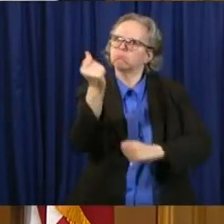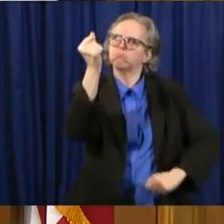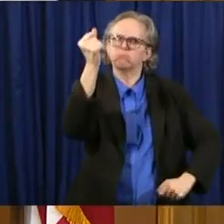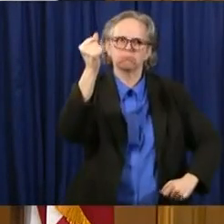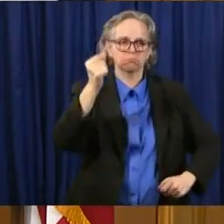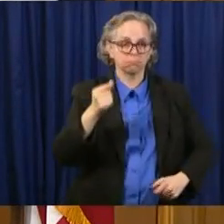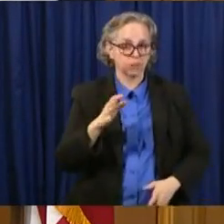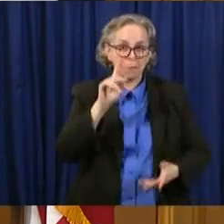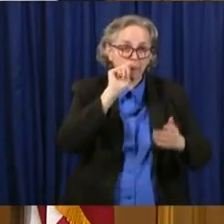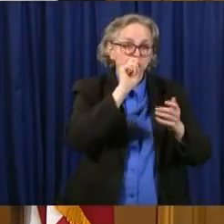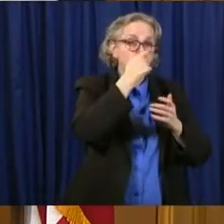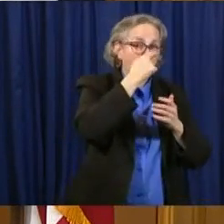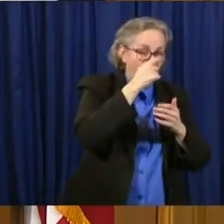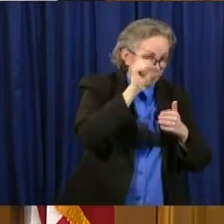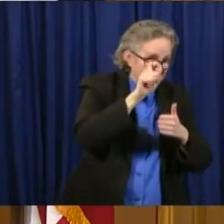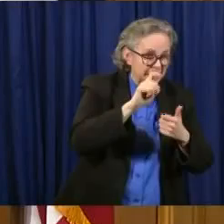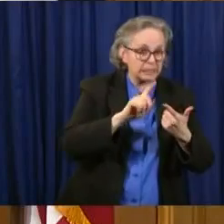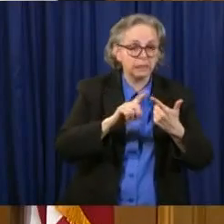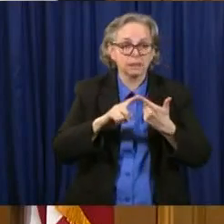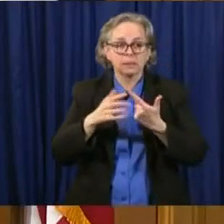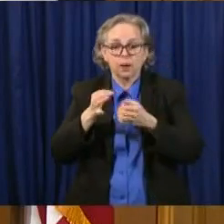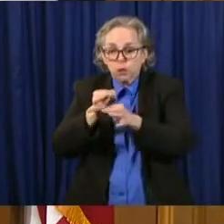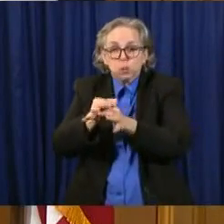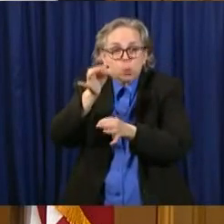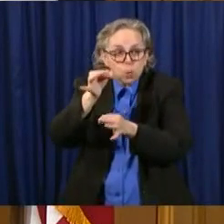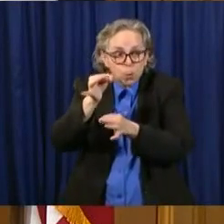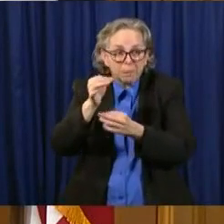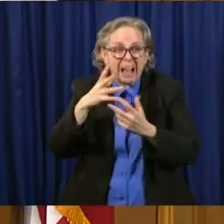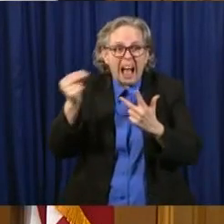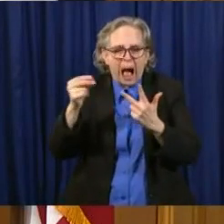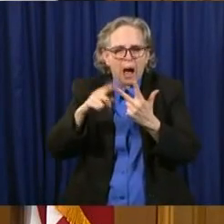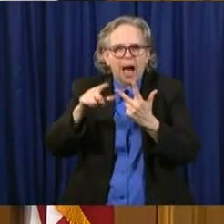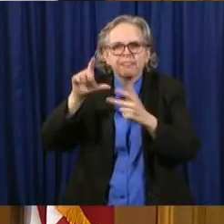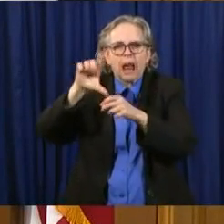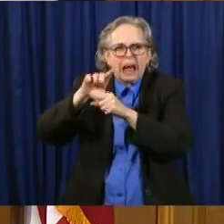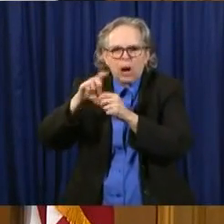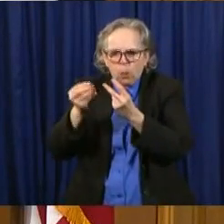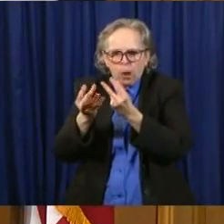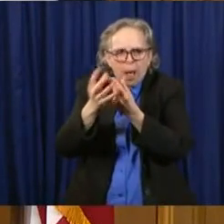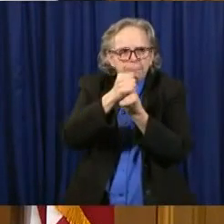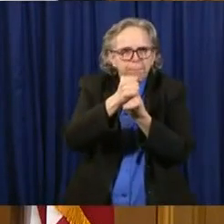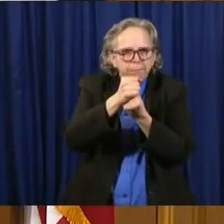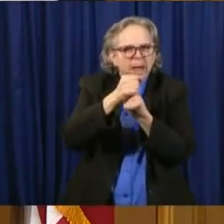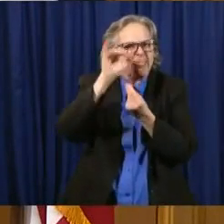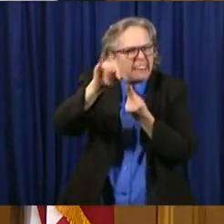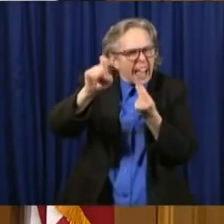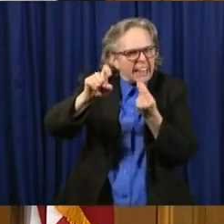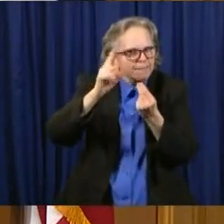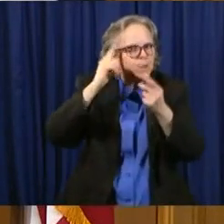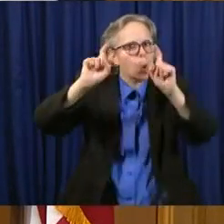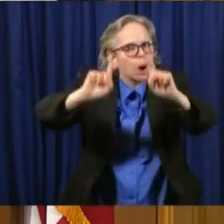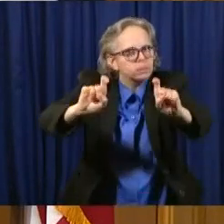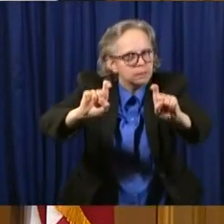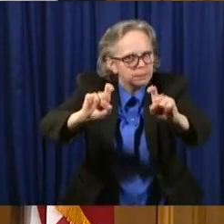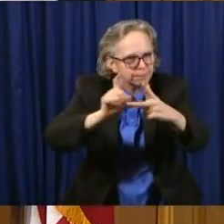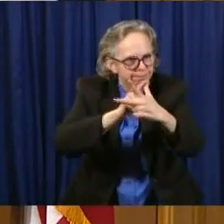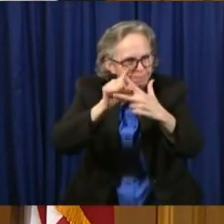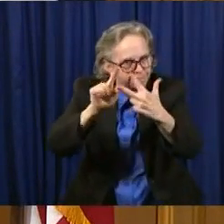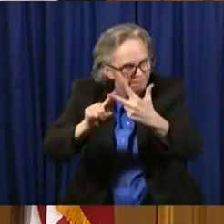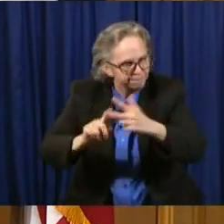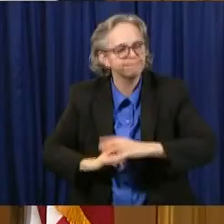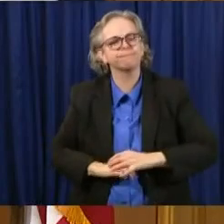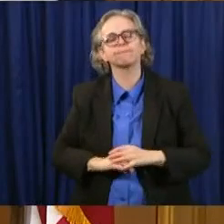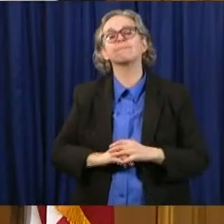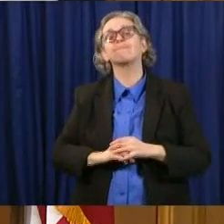in the tube. In addition, the Ohio State Wexner Medical Center and Ohio State's College of Medicine, Engineering and Dentistry, along with the